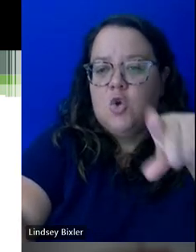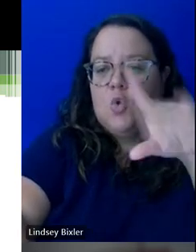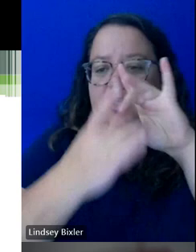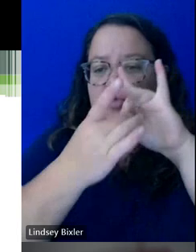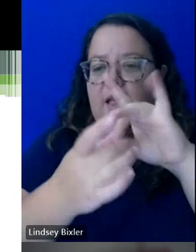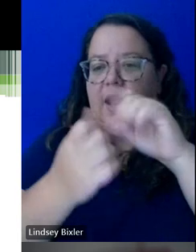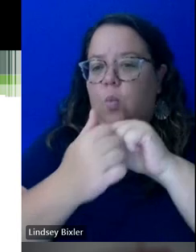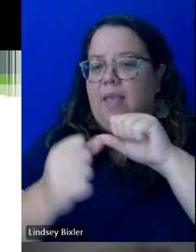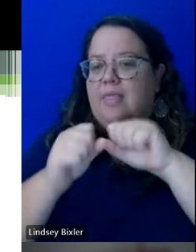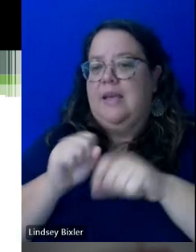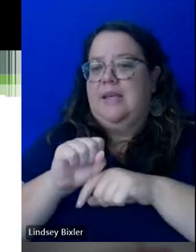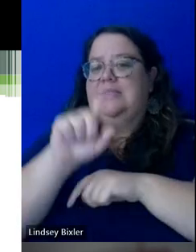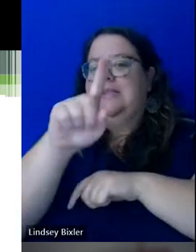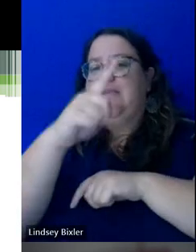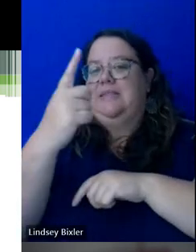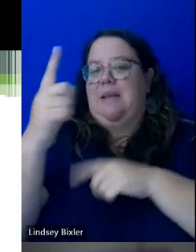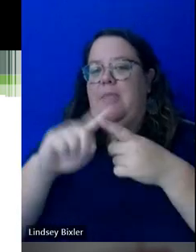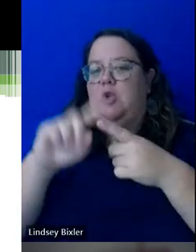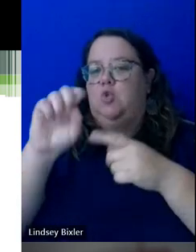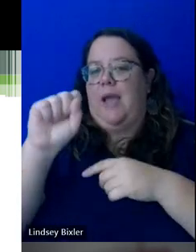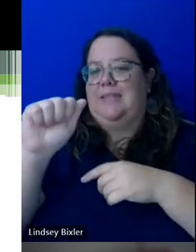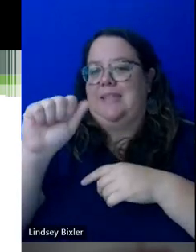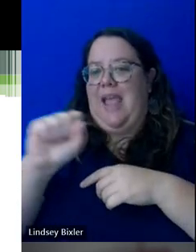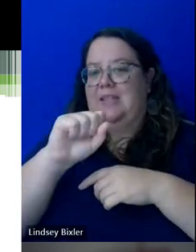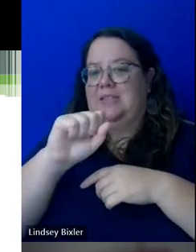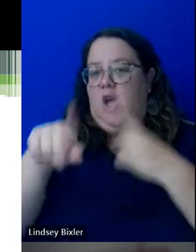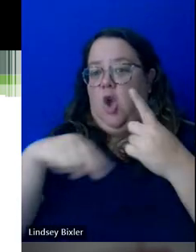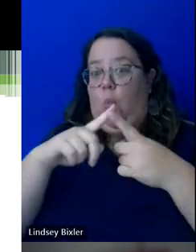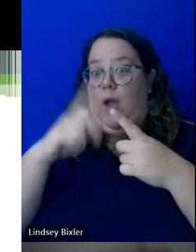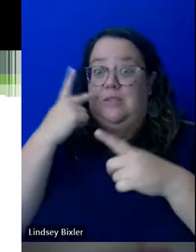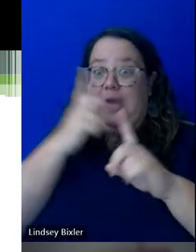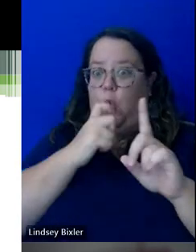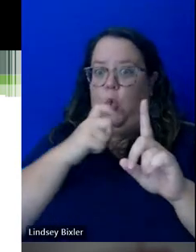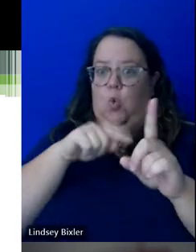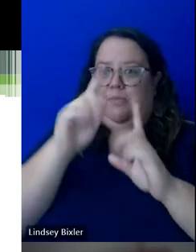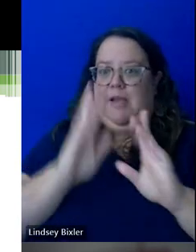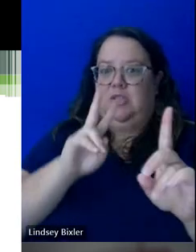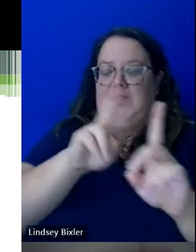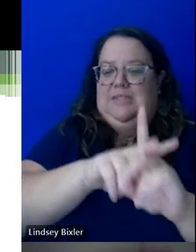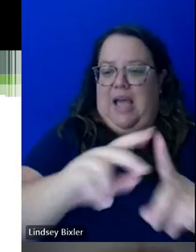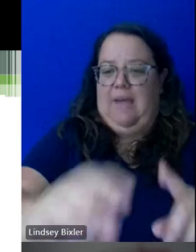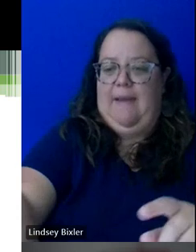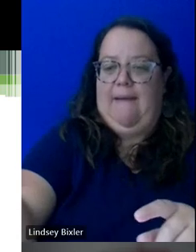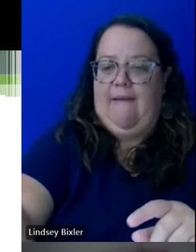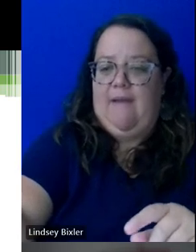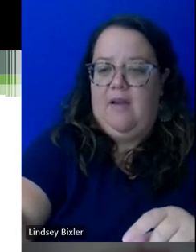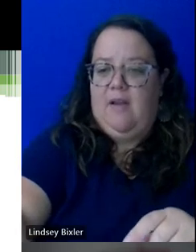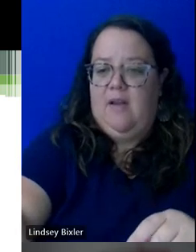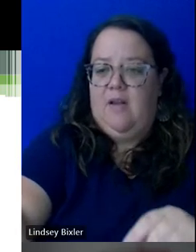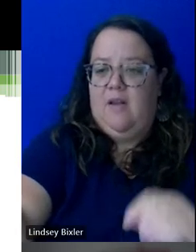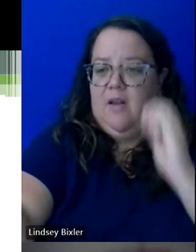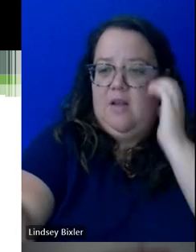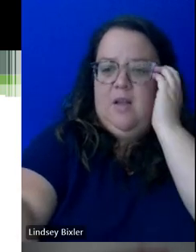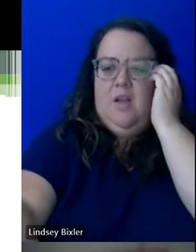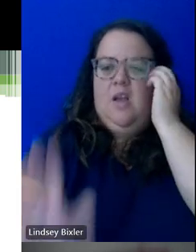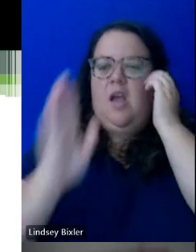something to SAS and asking when to see about specialist assignment and further the conversation. I'm just going to provide my direct email in